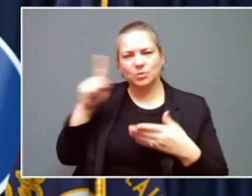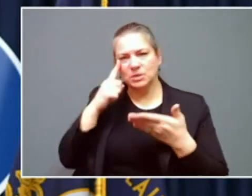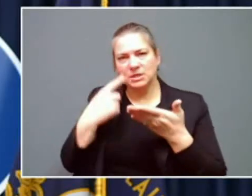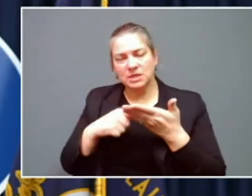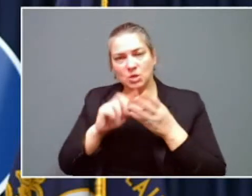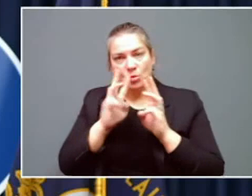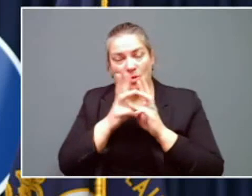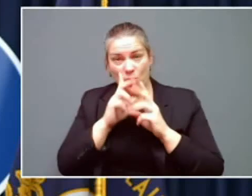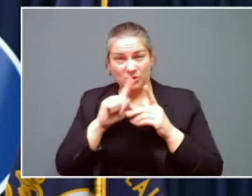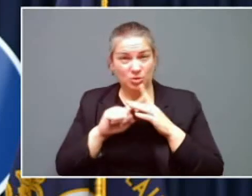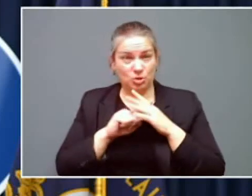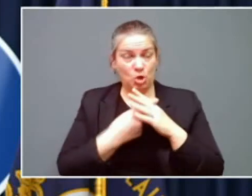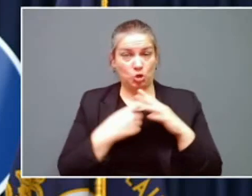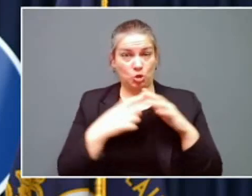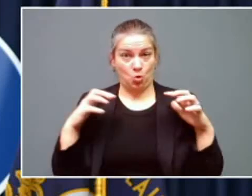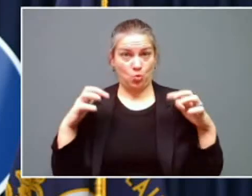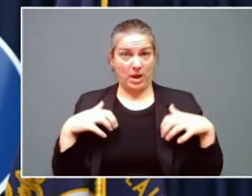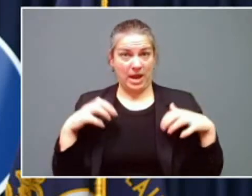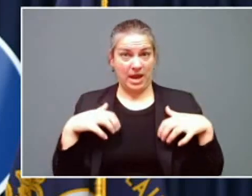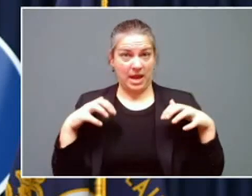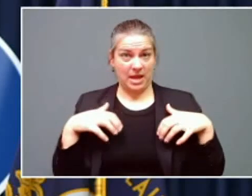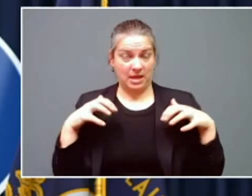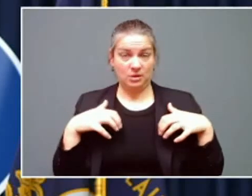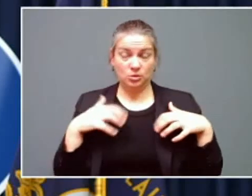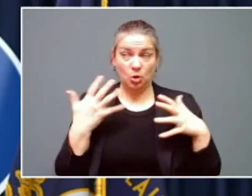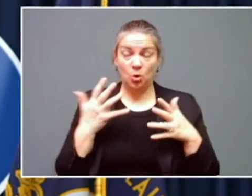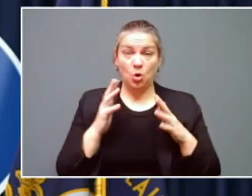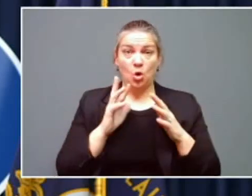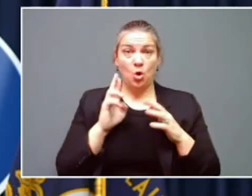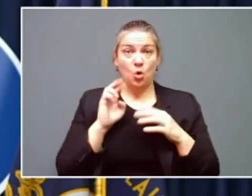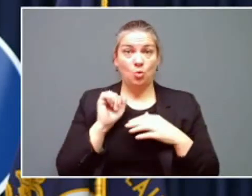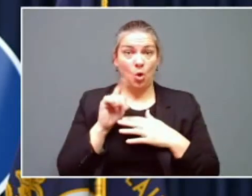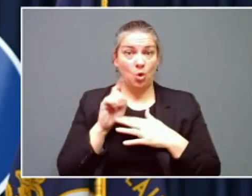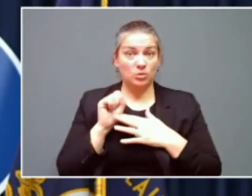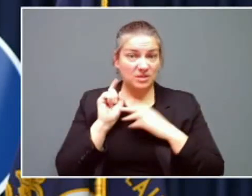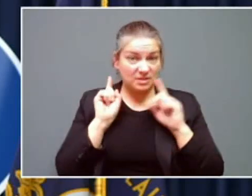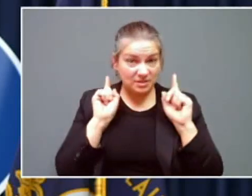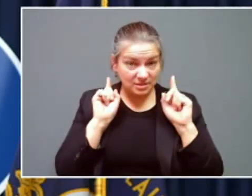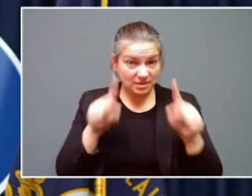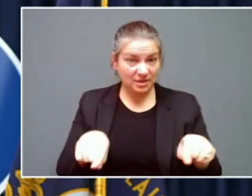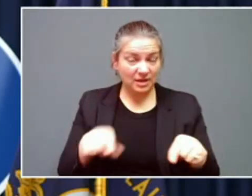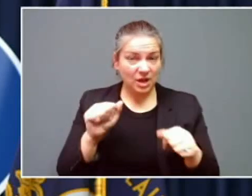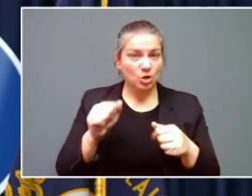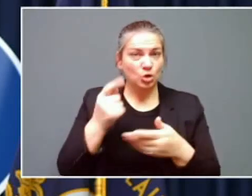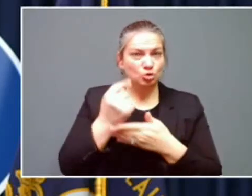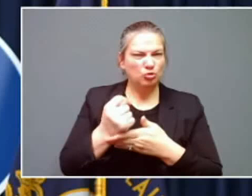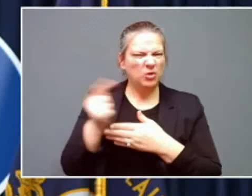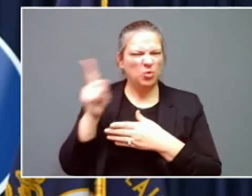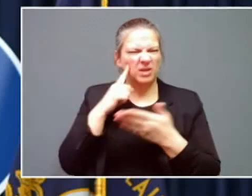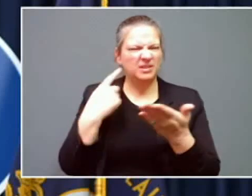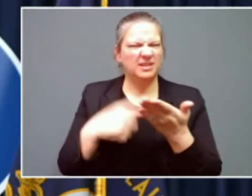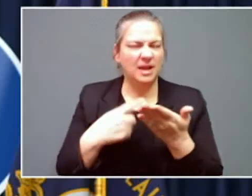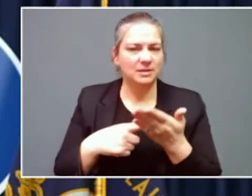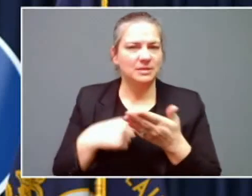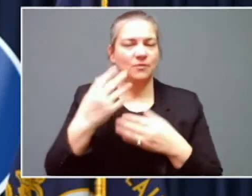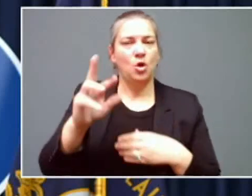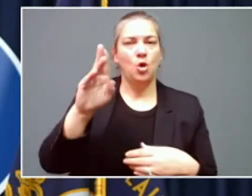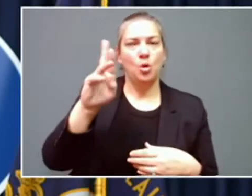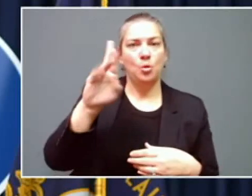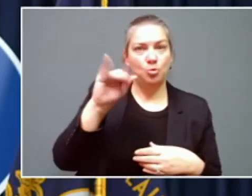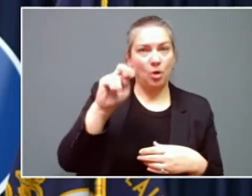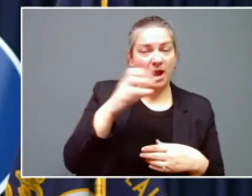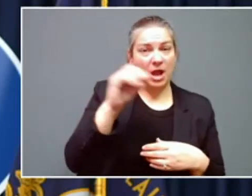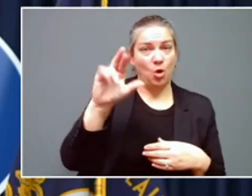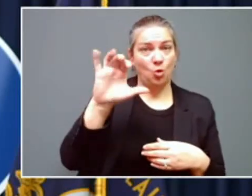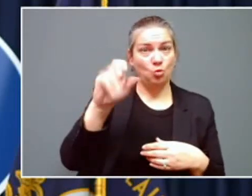so roadways can't be pretreated. And Secretary Gray will talk about this with brine and rock salt because it simply